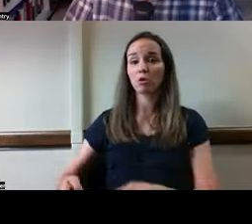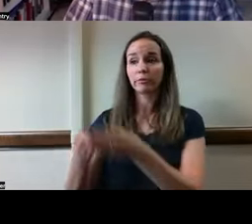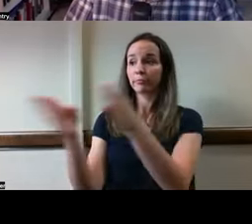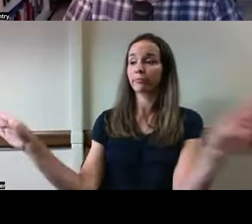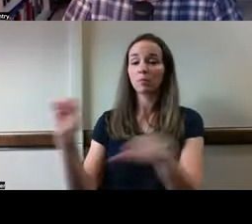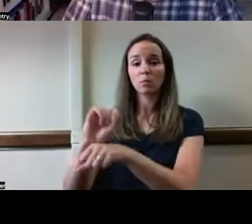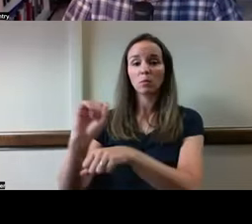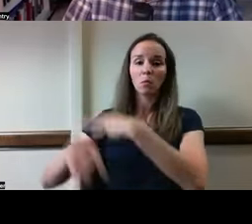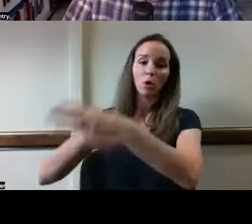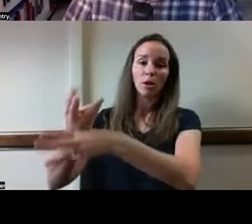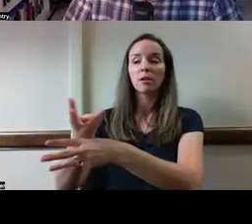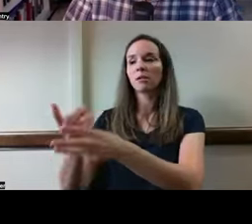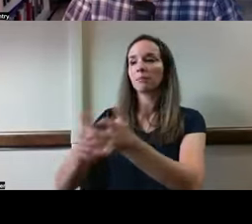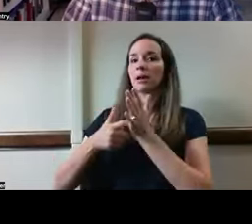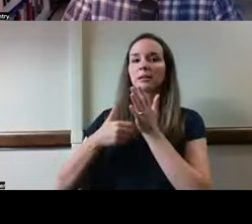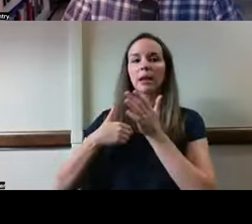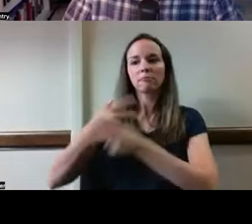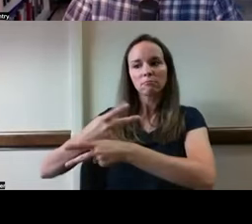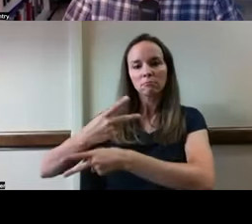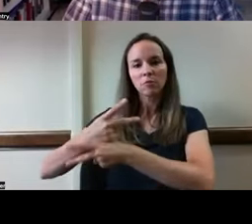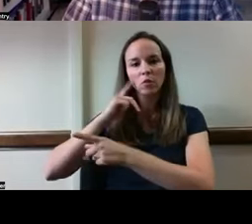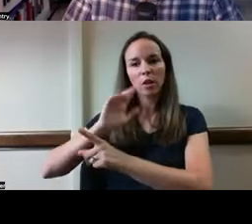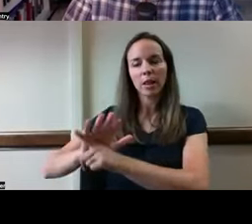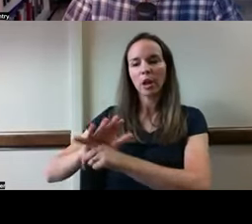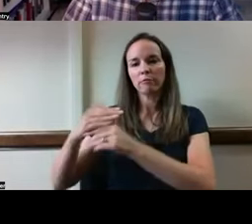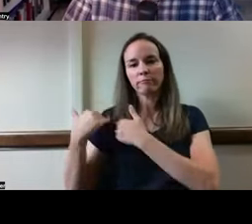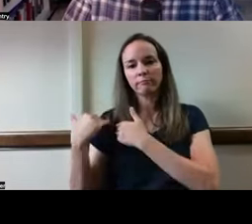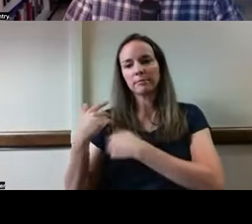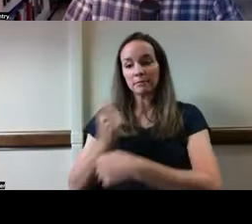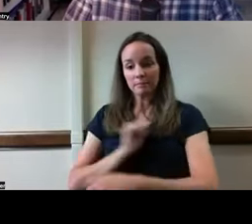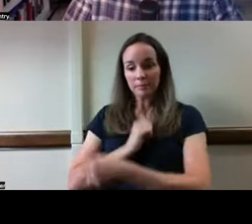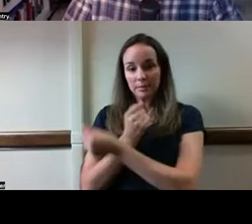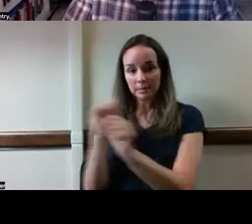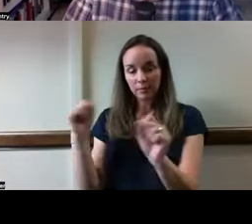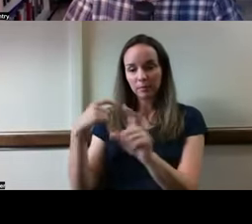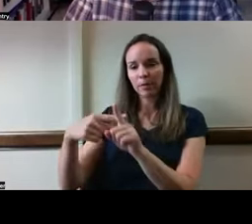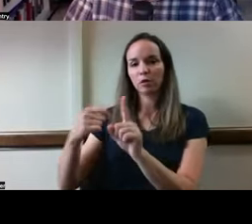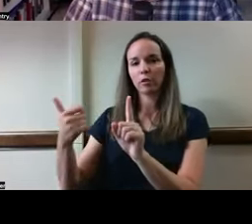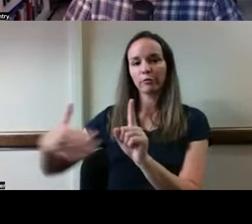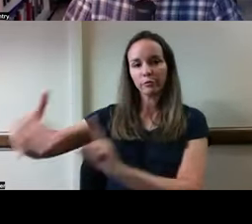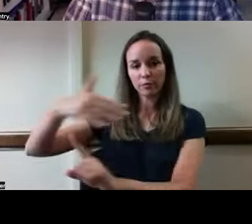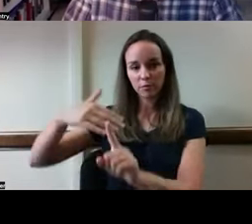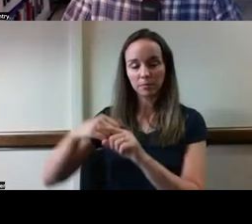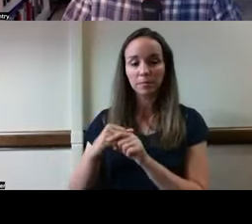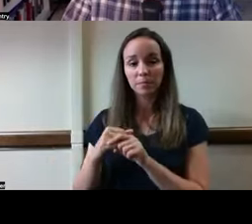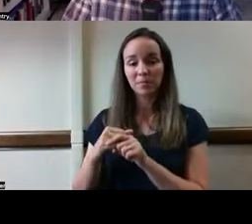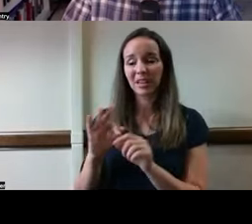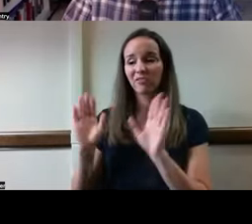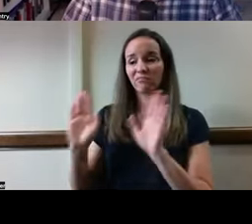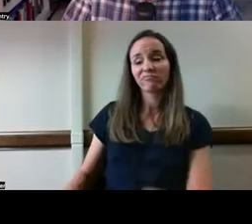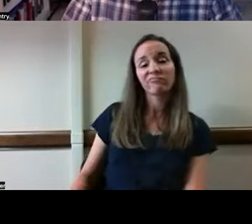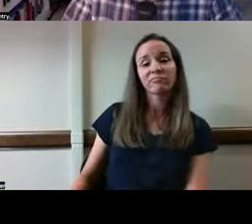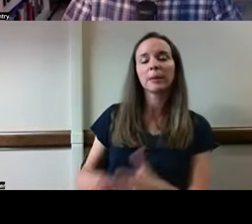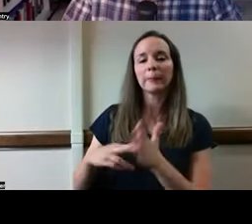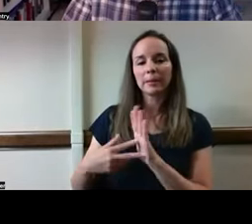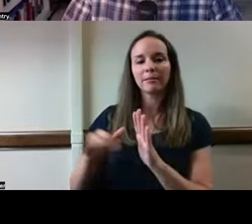exercise due care for his or her own safety and the safety of others. Failing to do that is